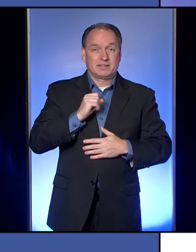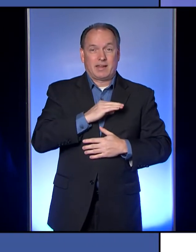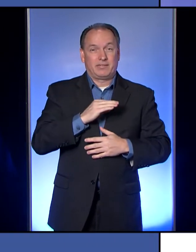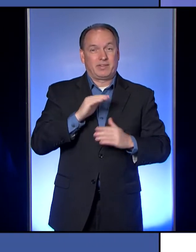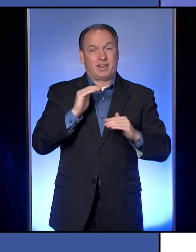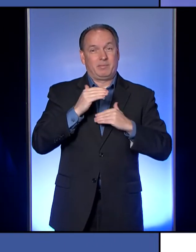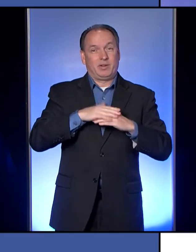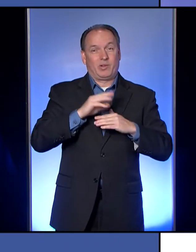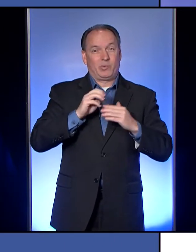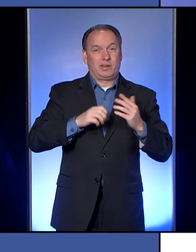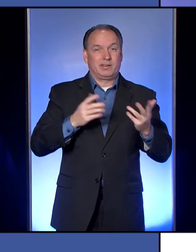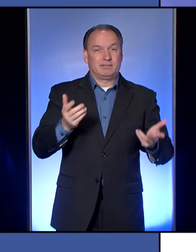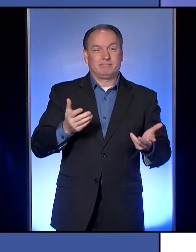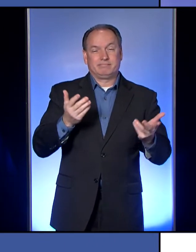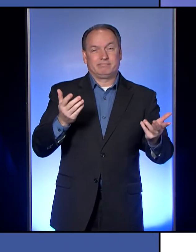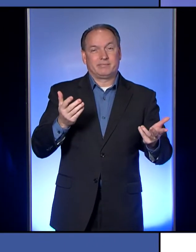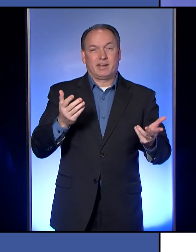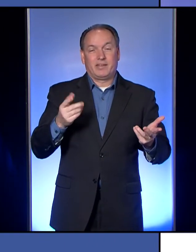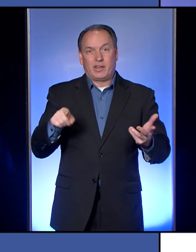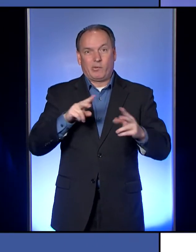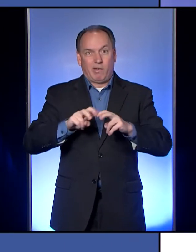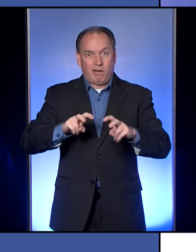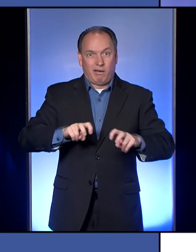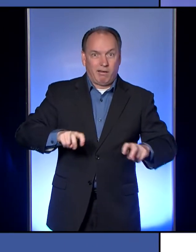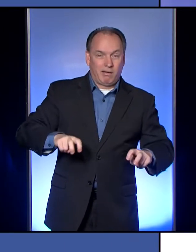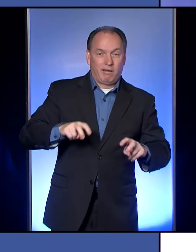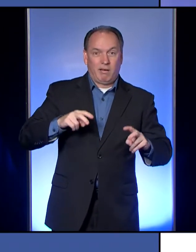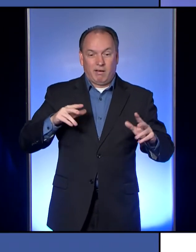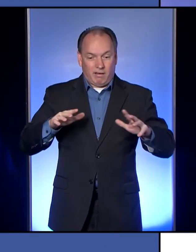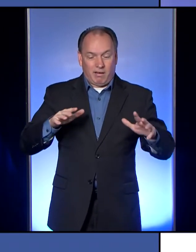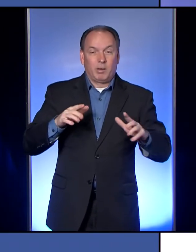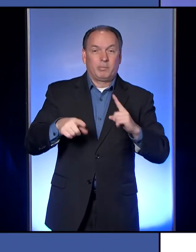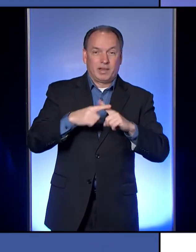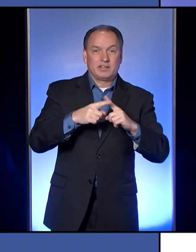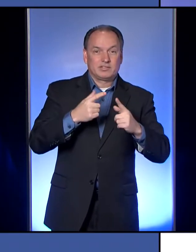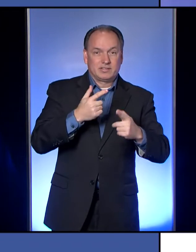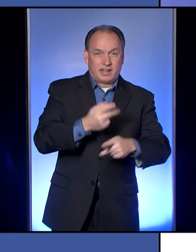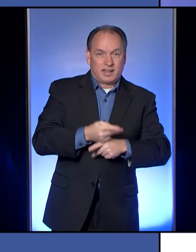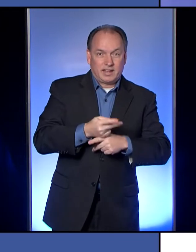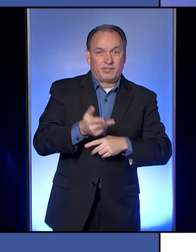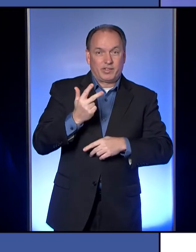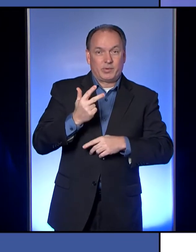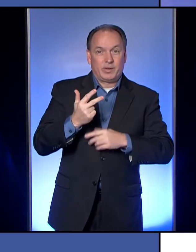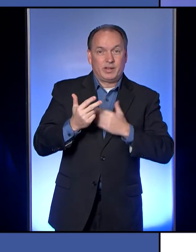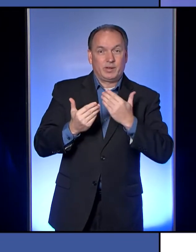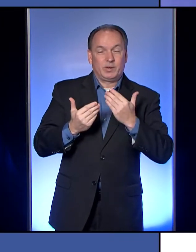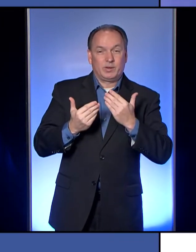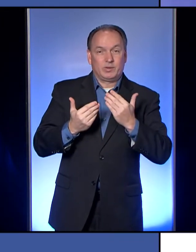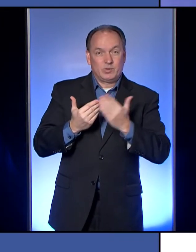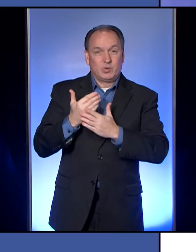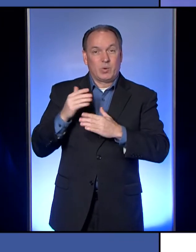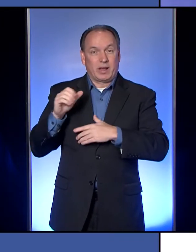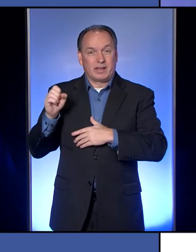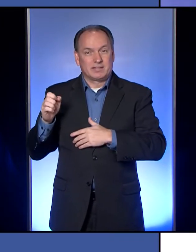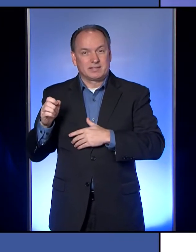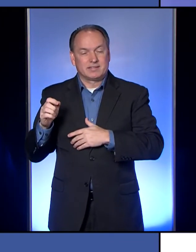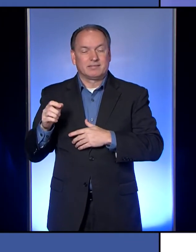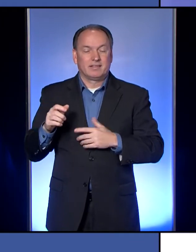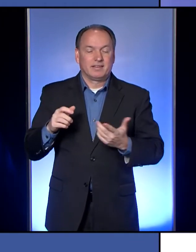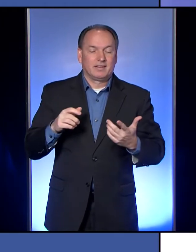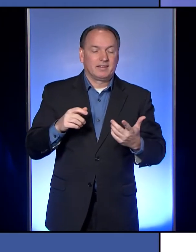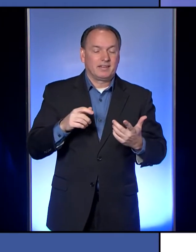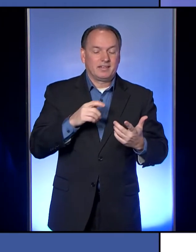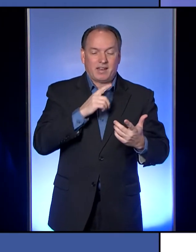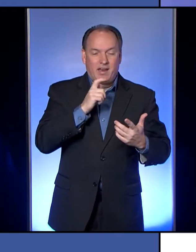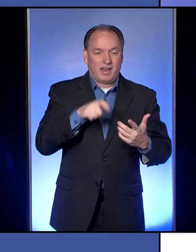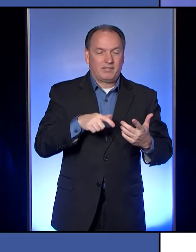on the weekends, they were digging into this plus taking care of our three new cases. Well, actually they were taking care of our three new cases and not